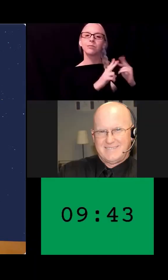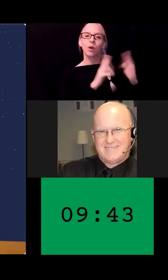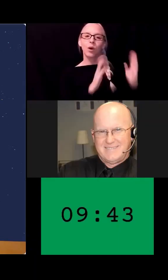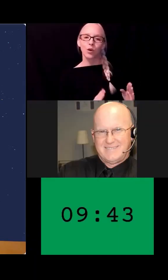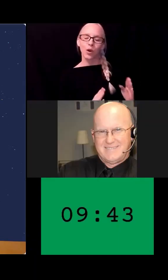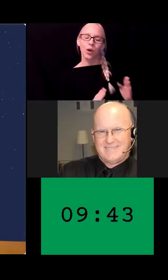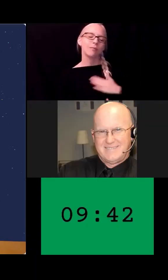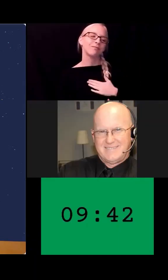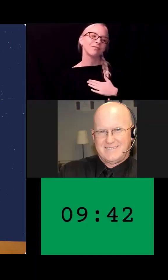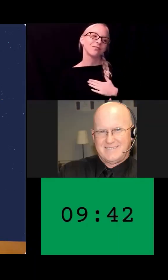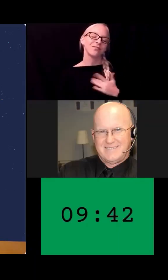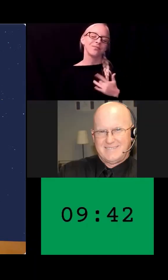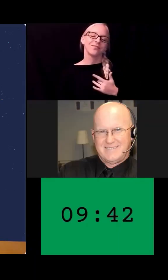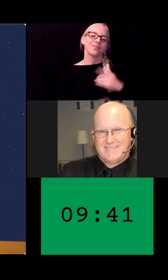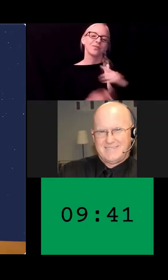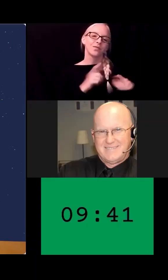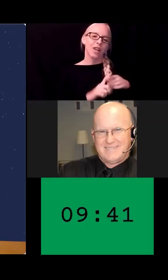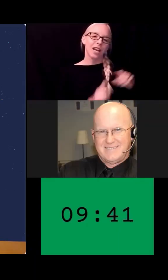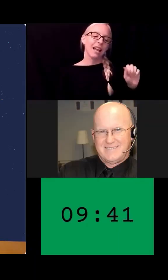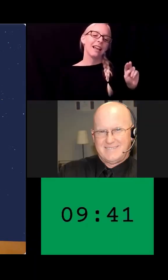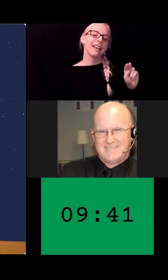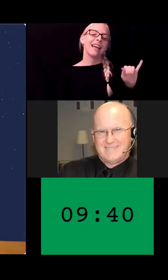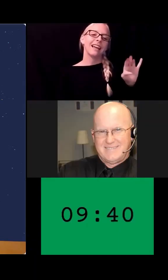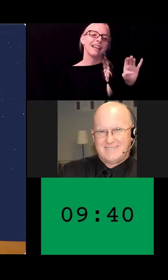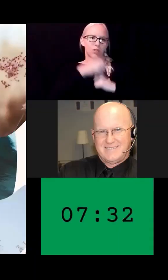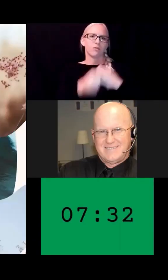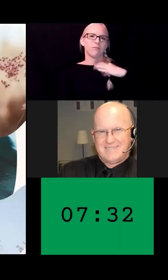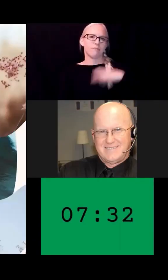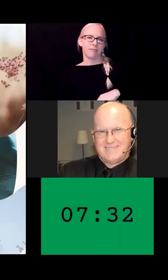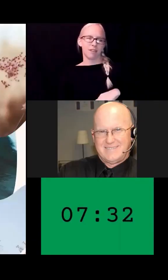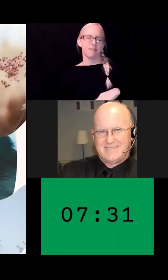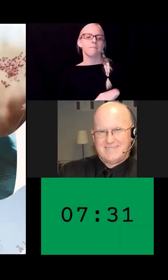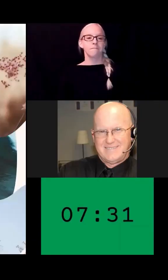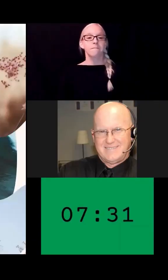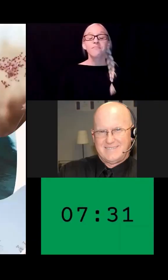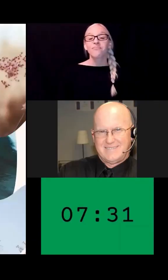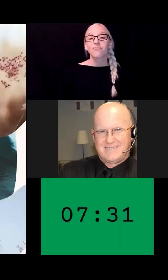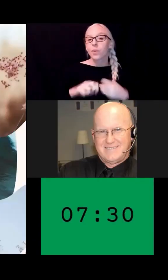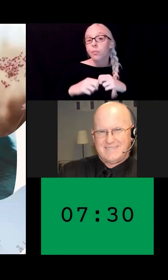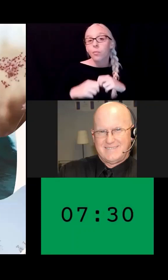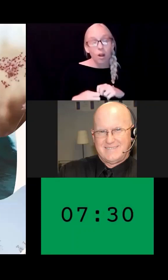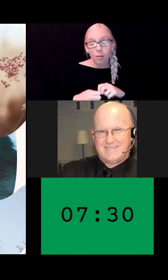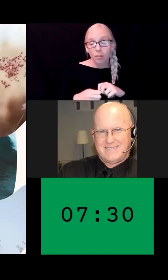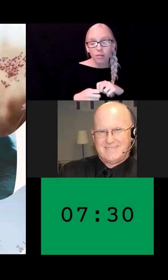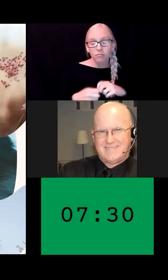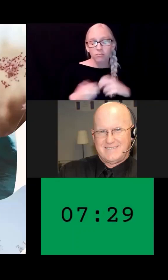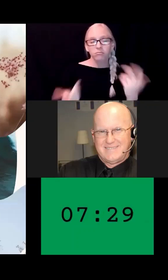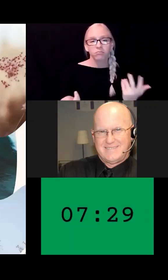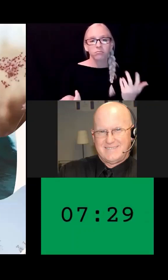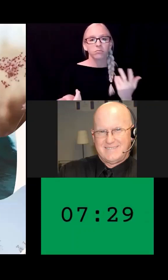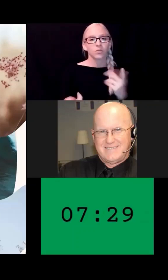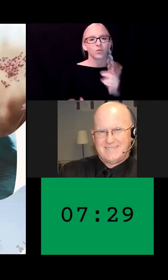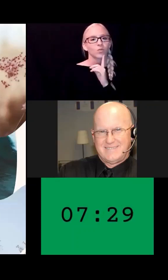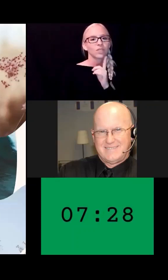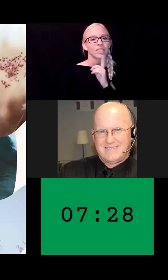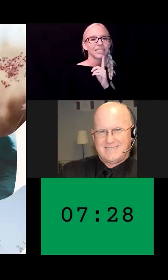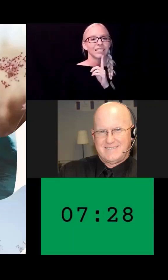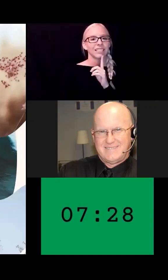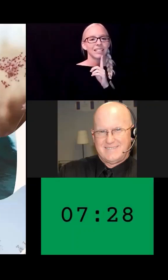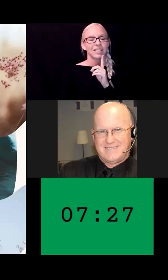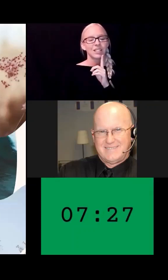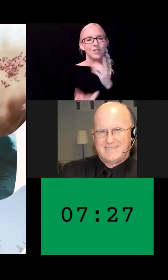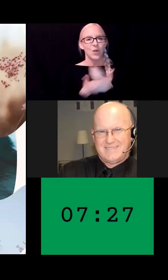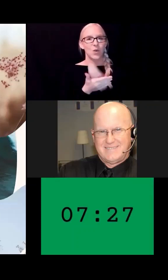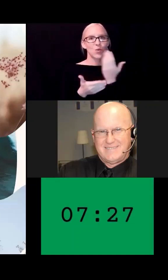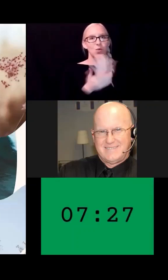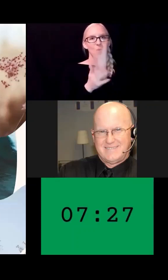We are, for now, you're seeing the whole of Aligned Visionaries. Essentially, the emergent thinkers of the world, right?